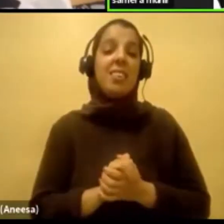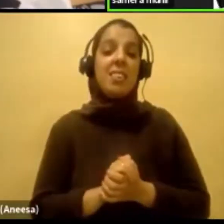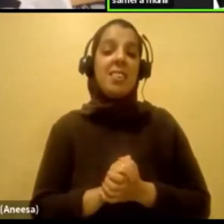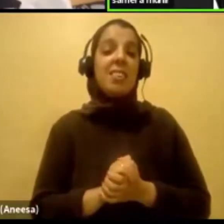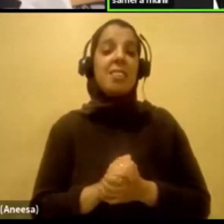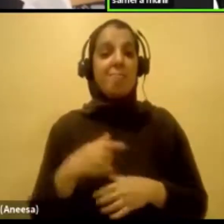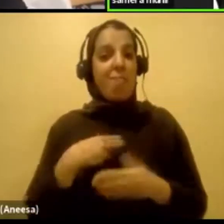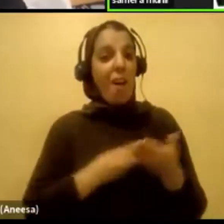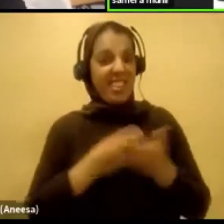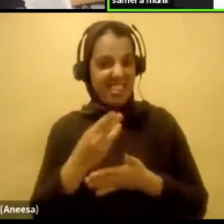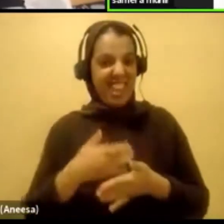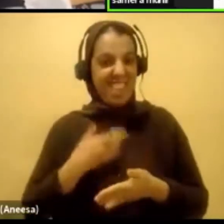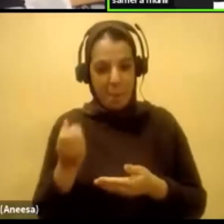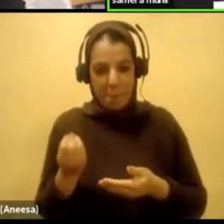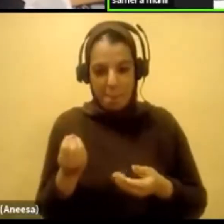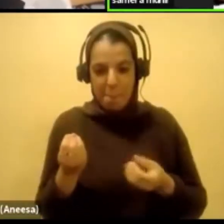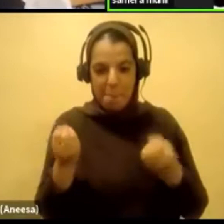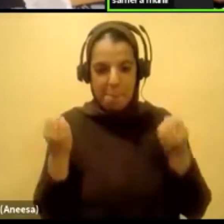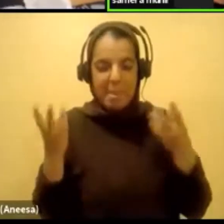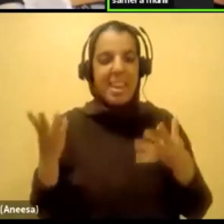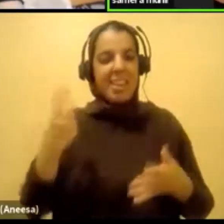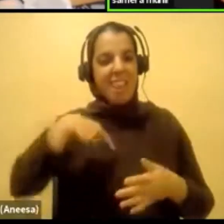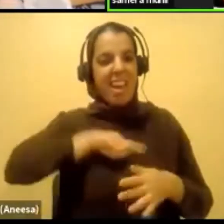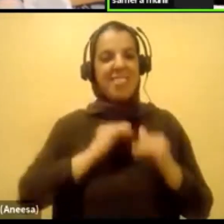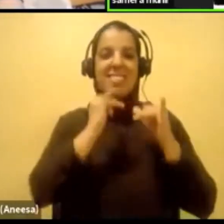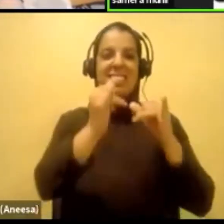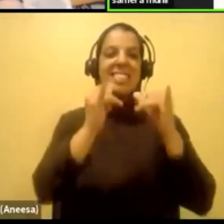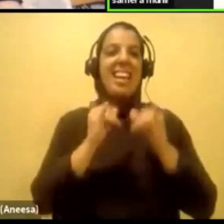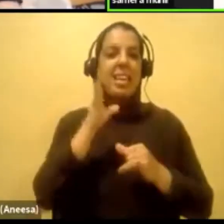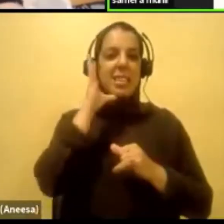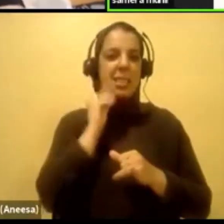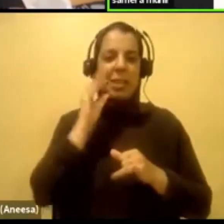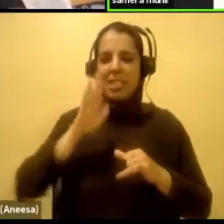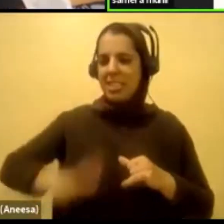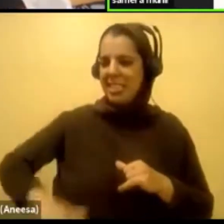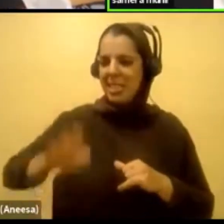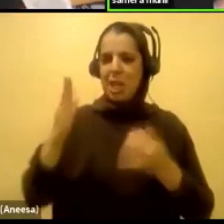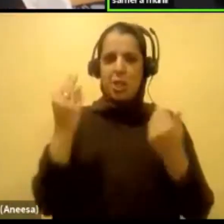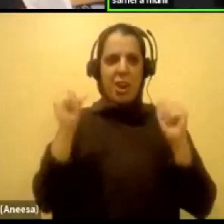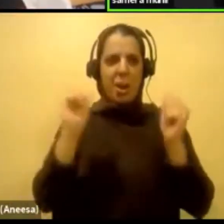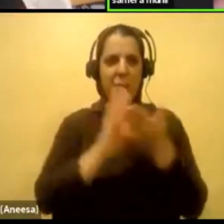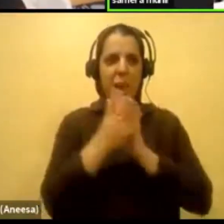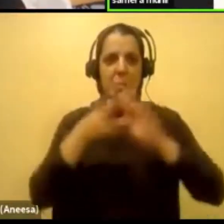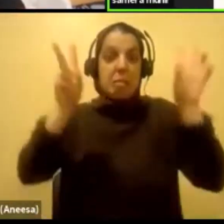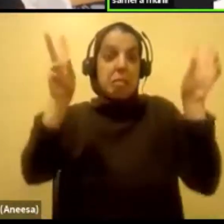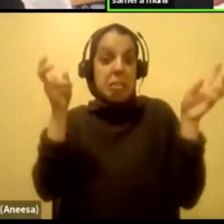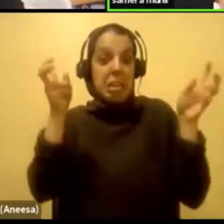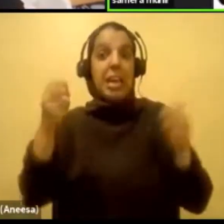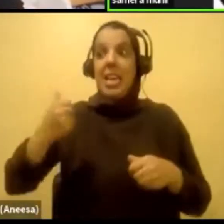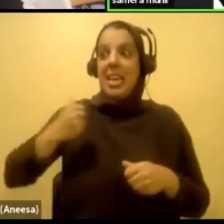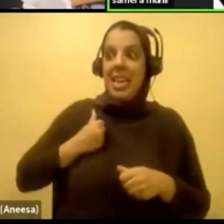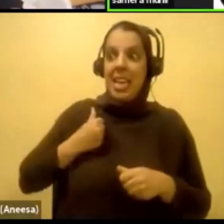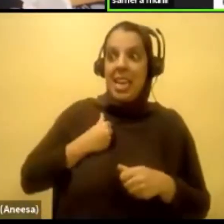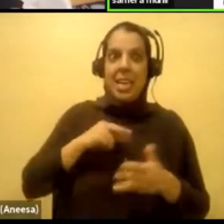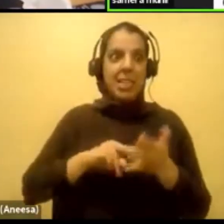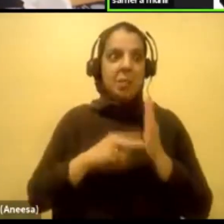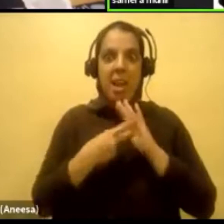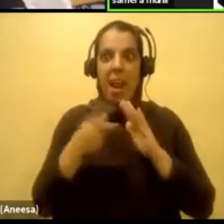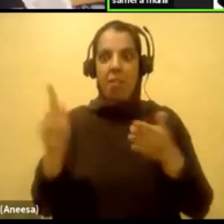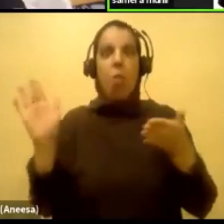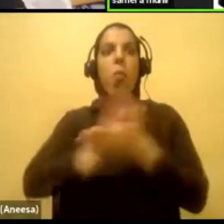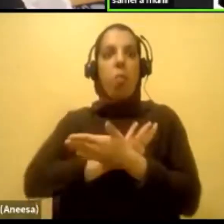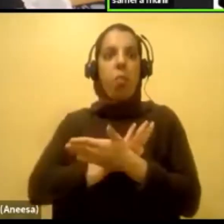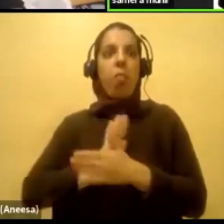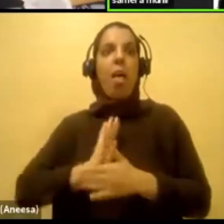us go through this, just about growing up and trying to be Canadian, and then hiding ourselves. So I